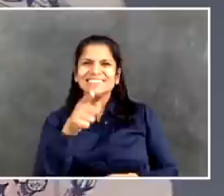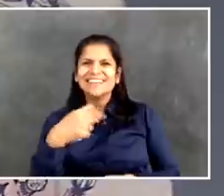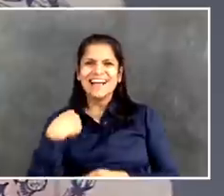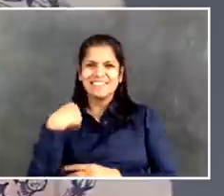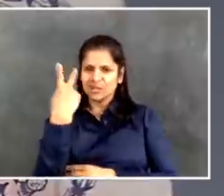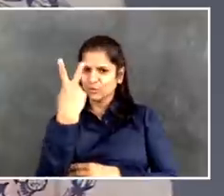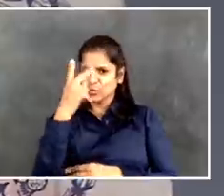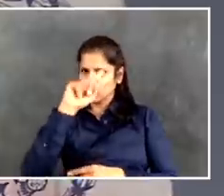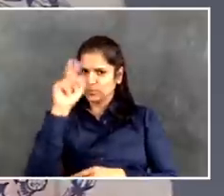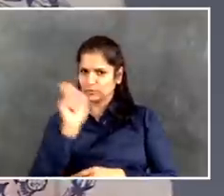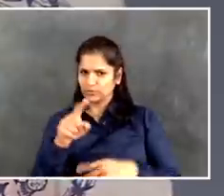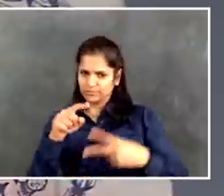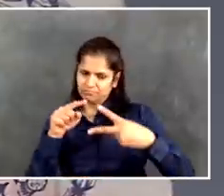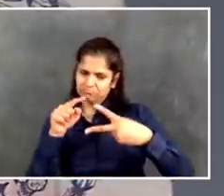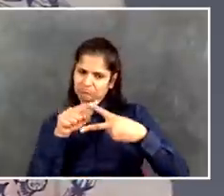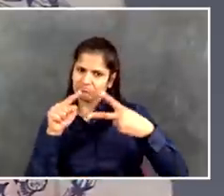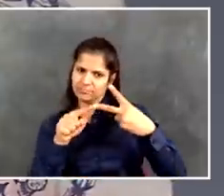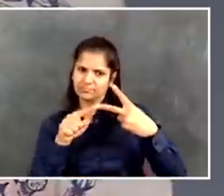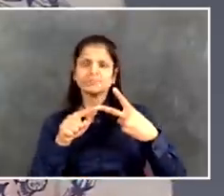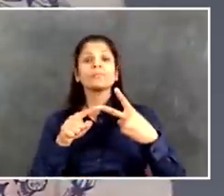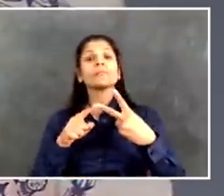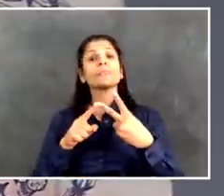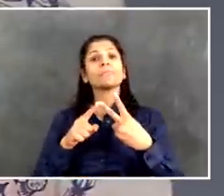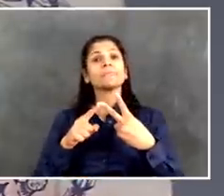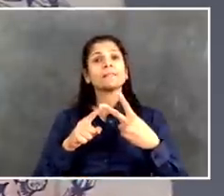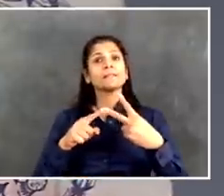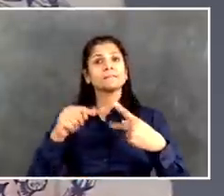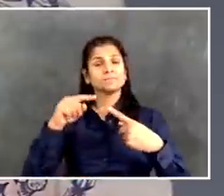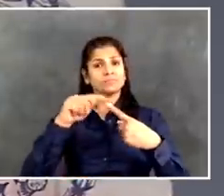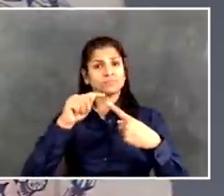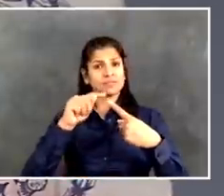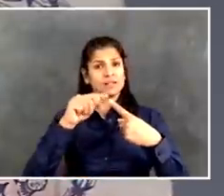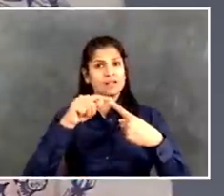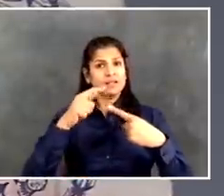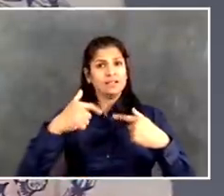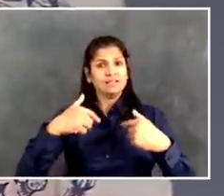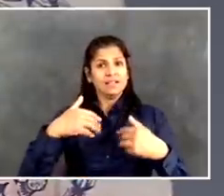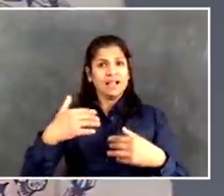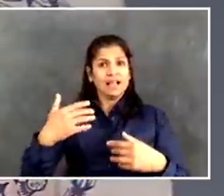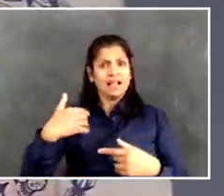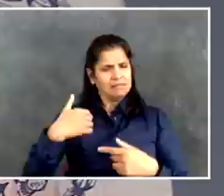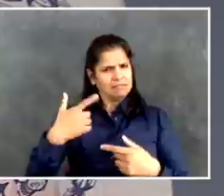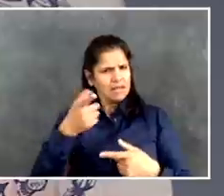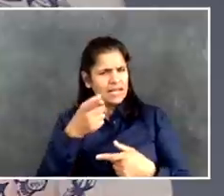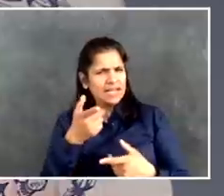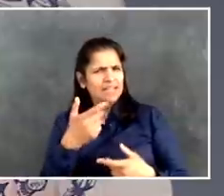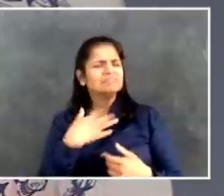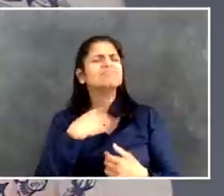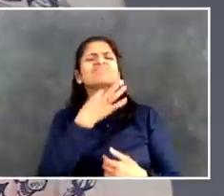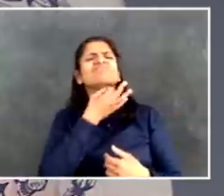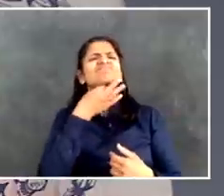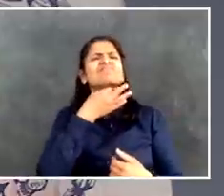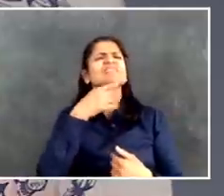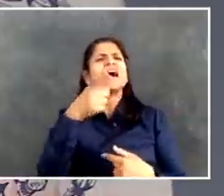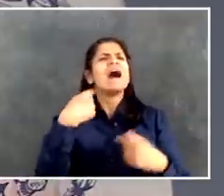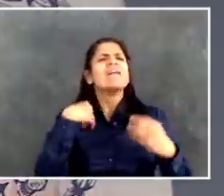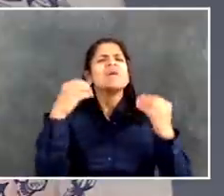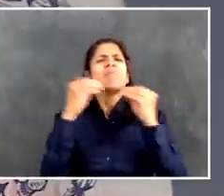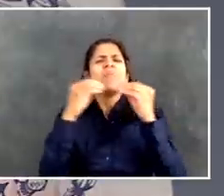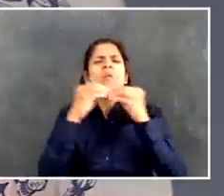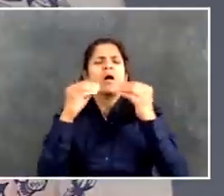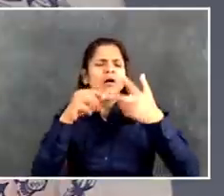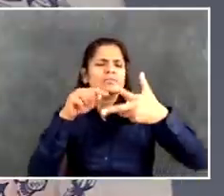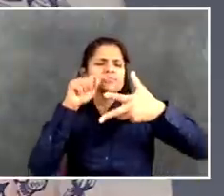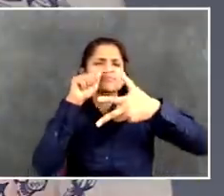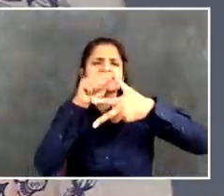Does the city know what went wrong? Did the city know that this is a disease that can kill people who appear to have been